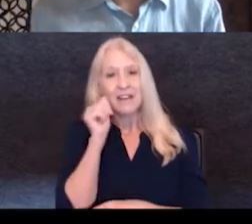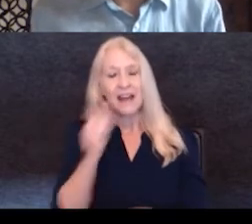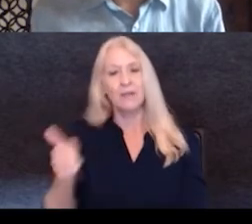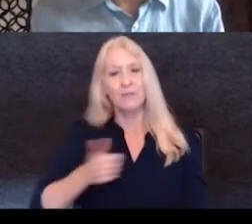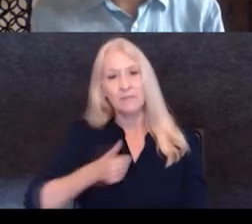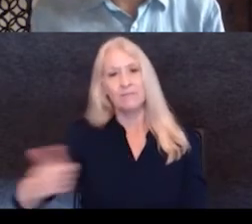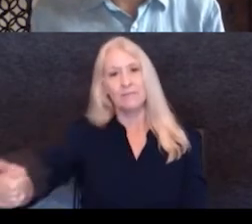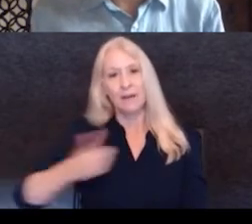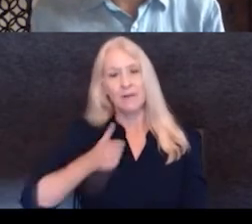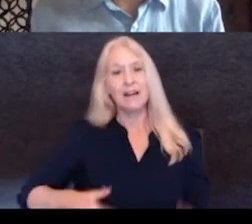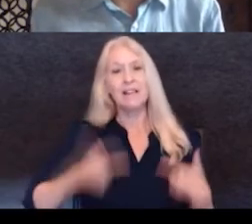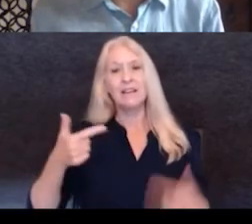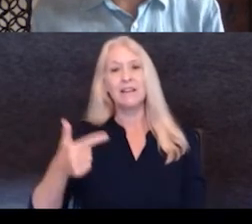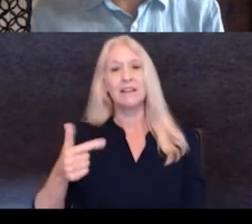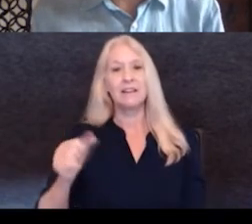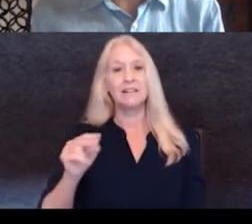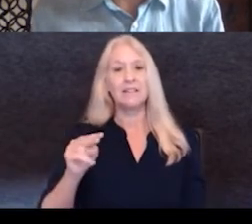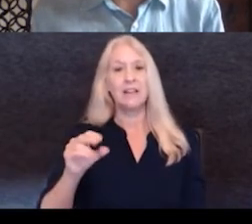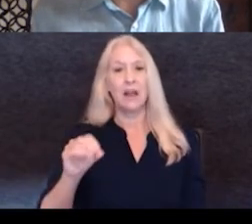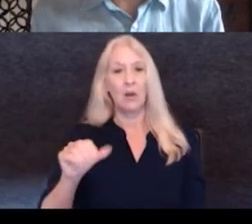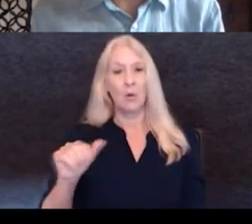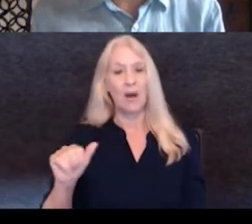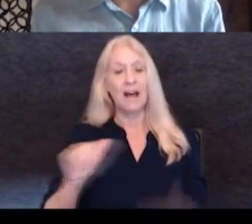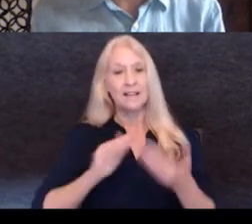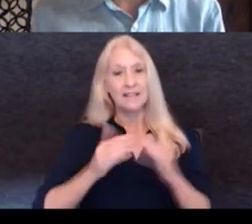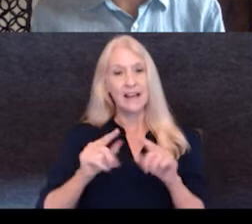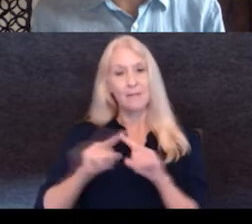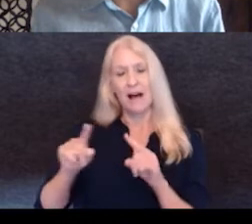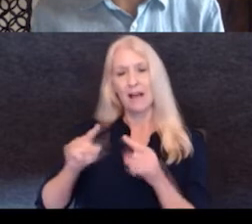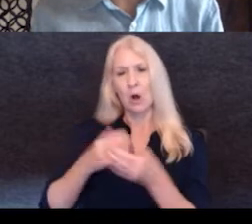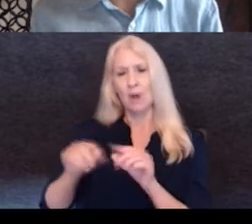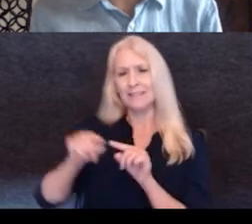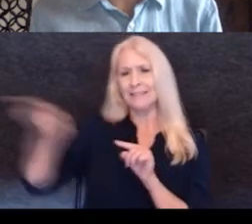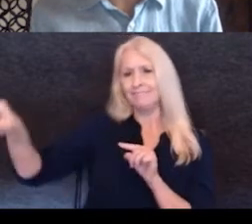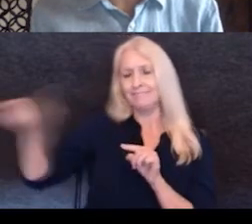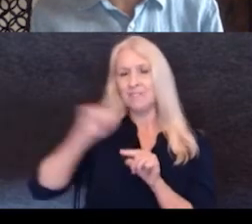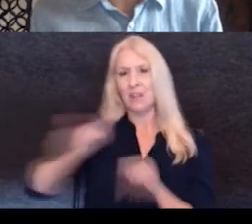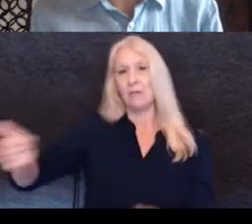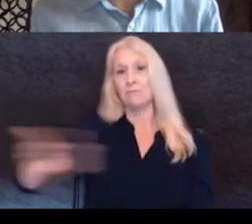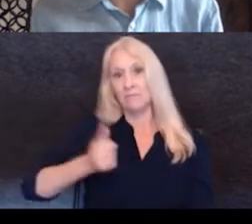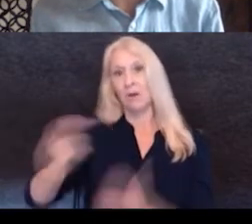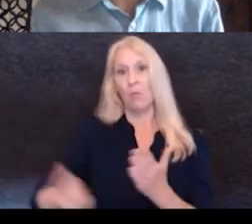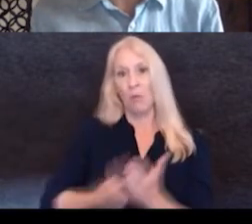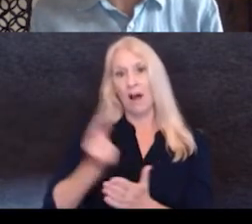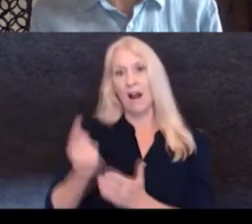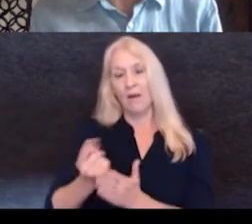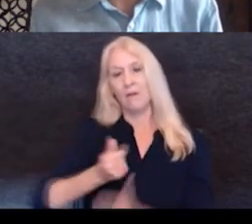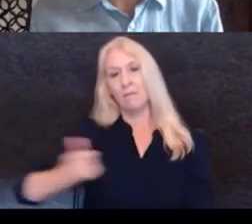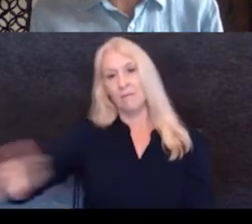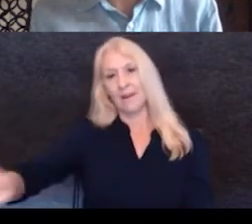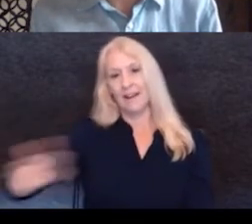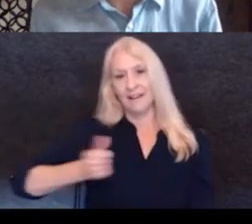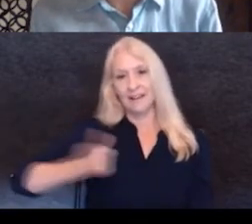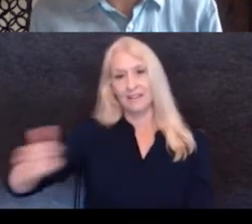We lived in Genoa City, but the office, Renzo's office is a little outside. So, we were commuting one hour every day. So, that